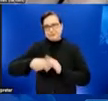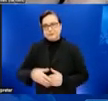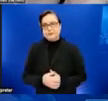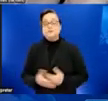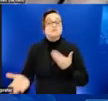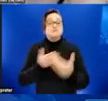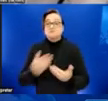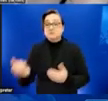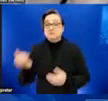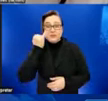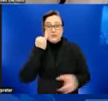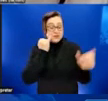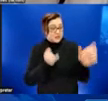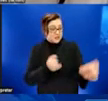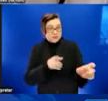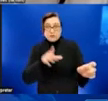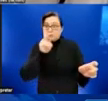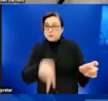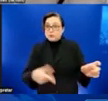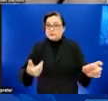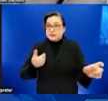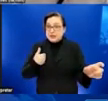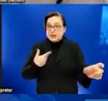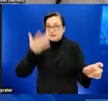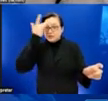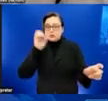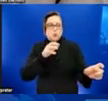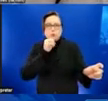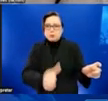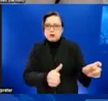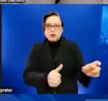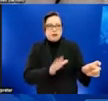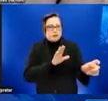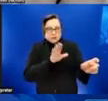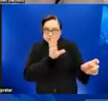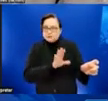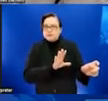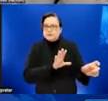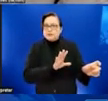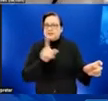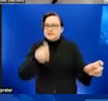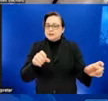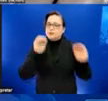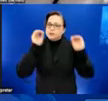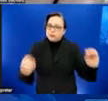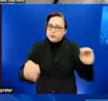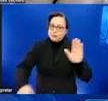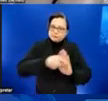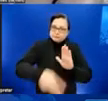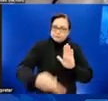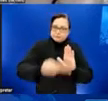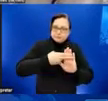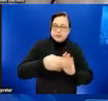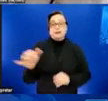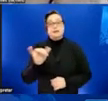individual members have the disease or not. Consider how we think about adult-onset diabetes being